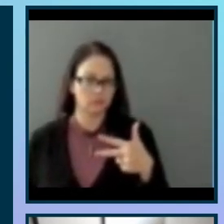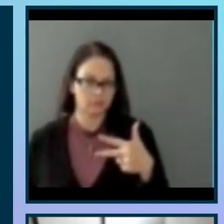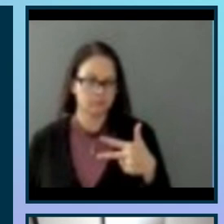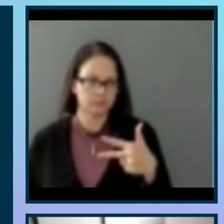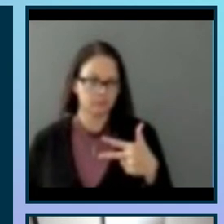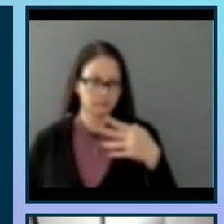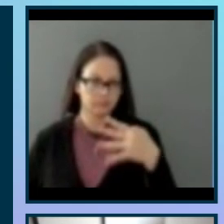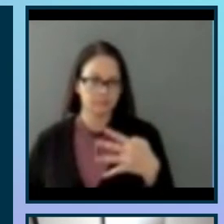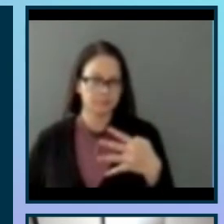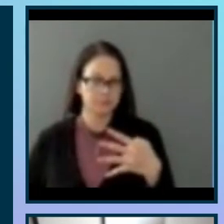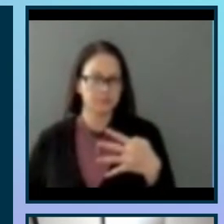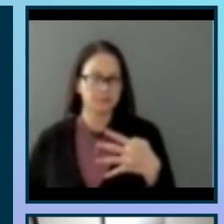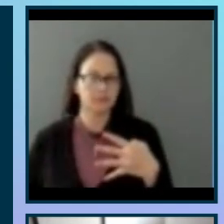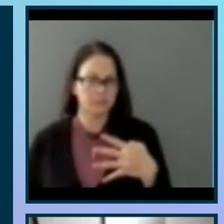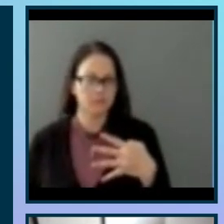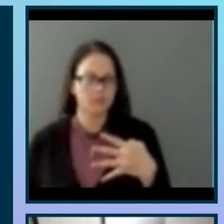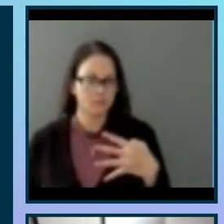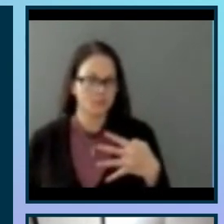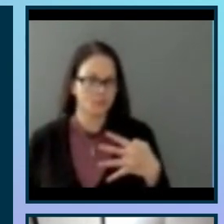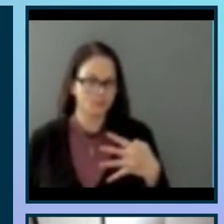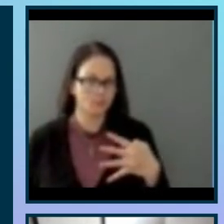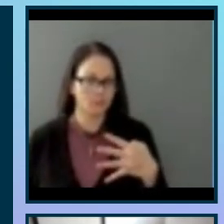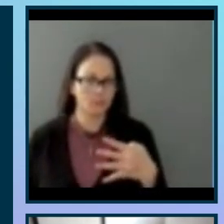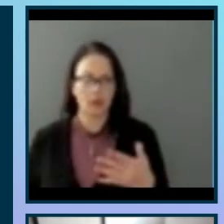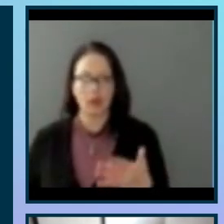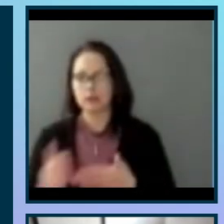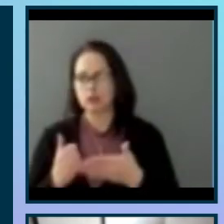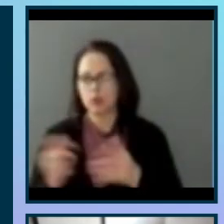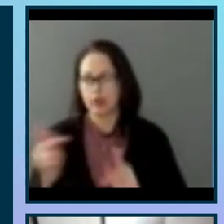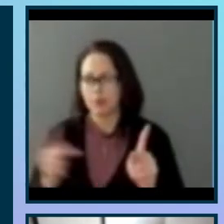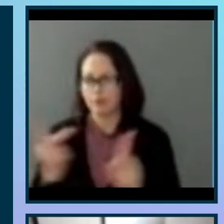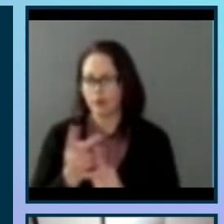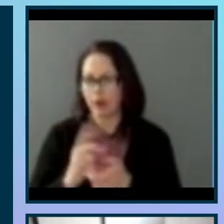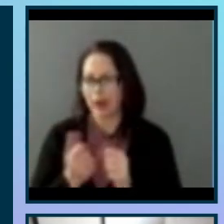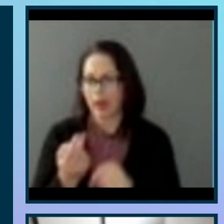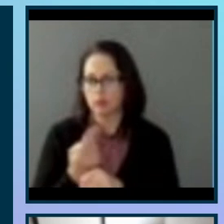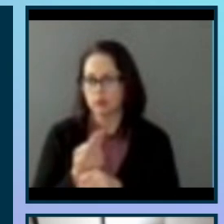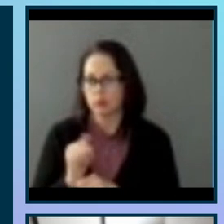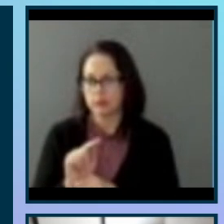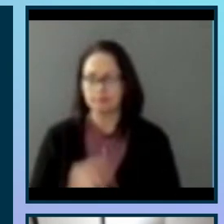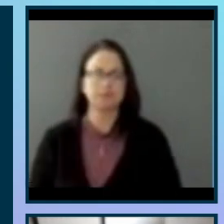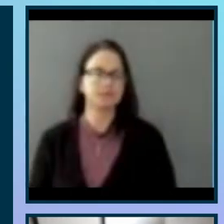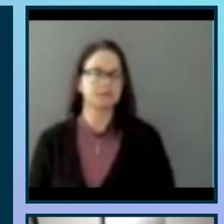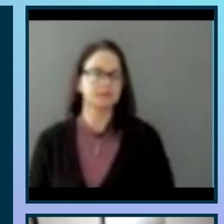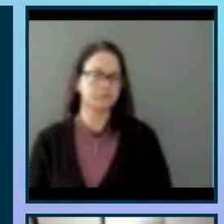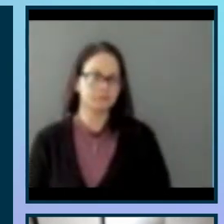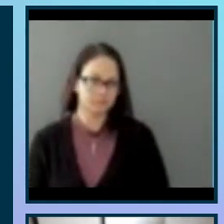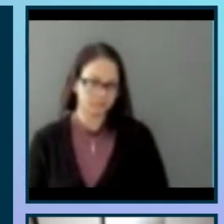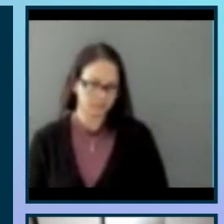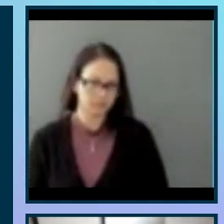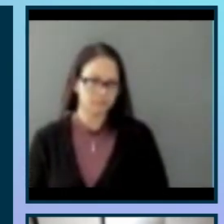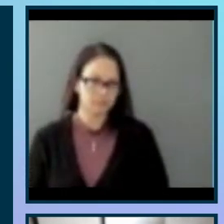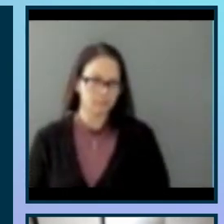and tutorials for rainforest connection to help people figure out how to use it. So when it comes